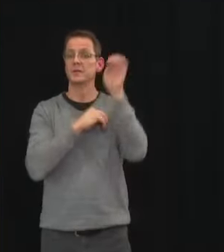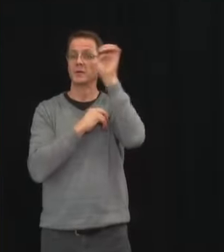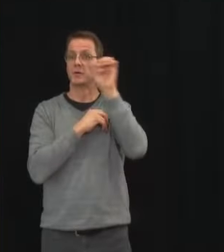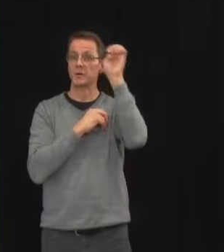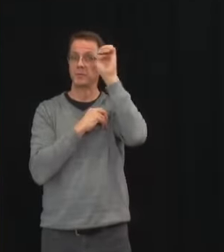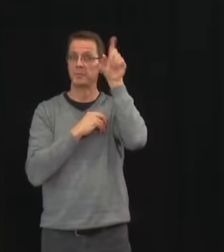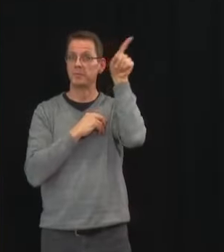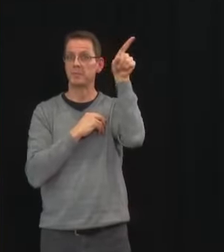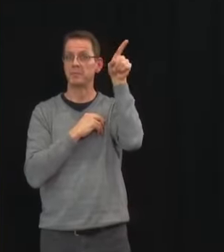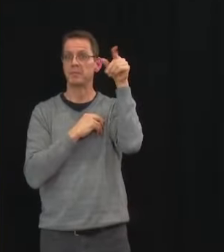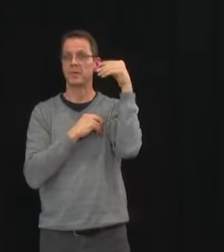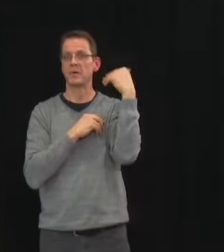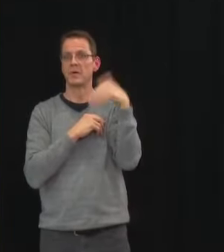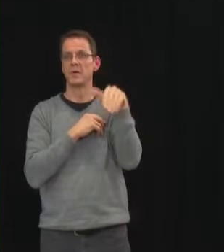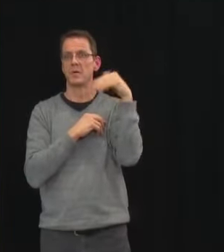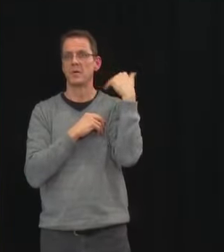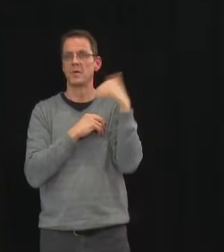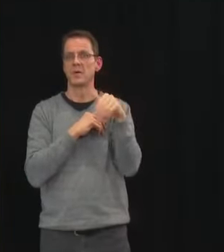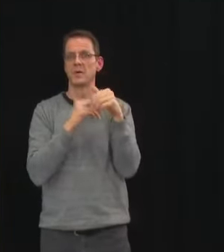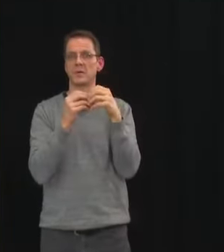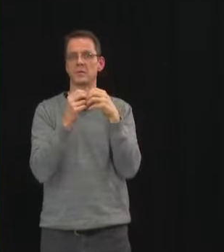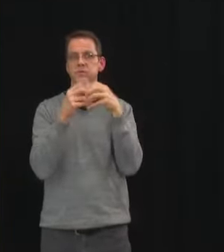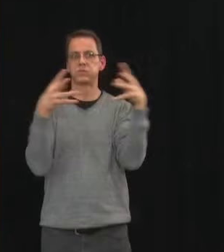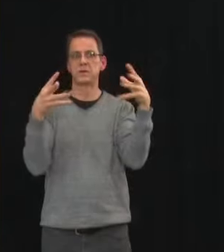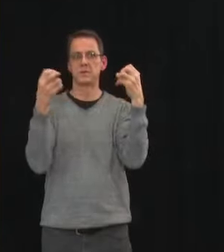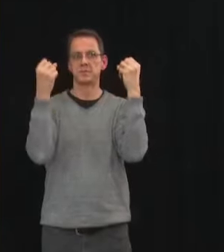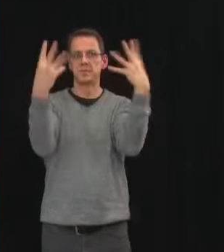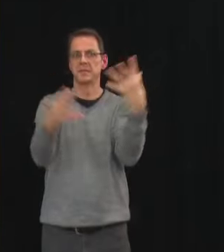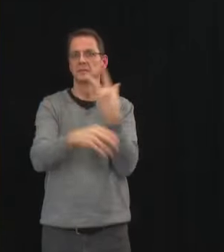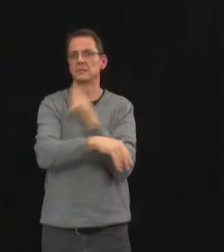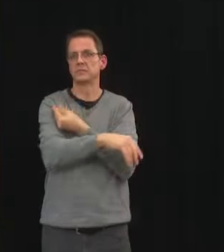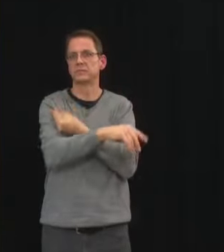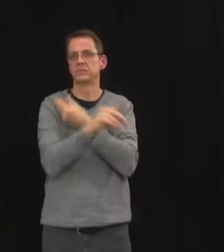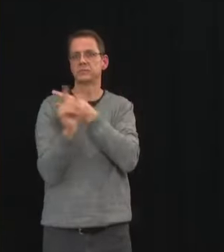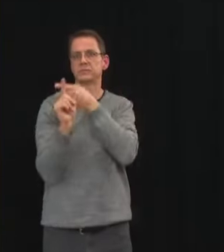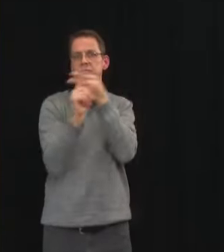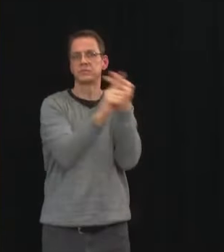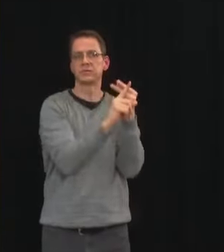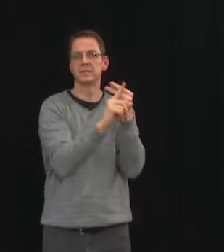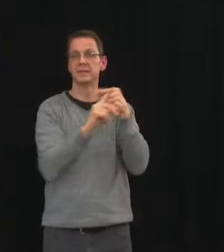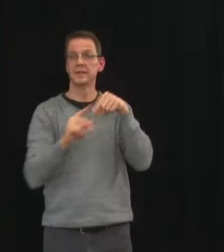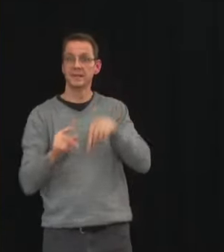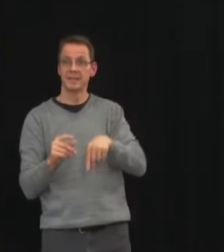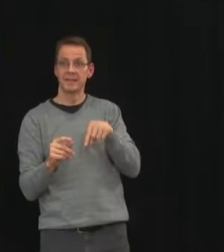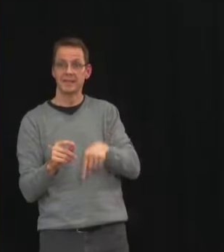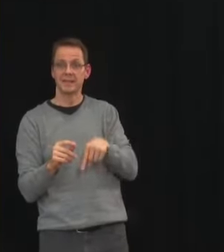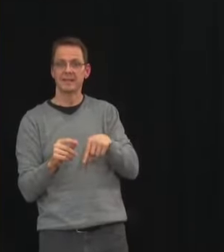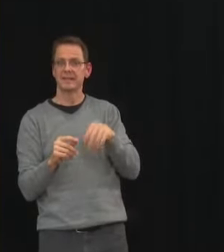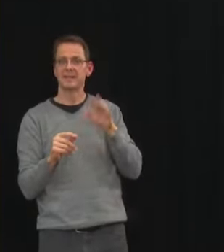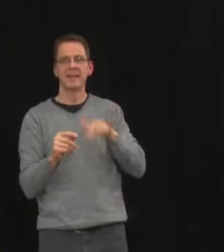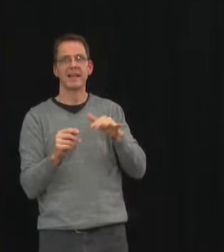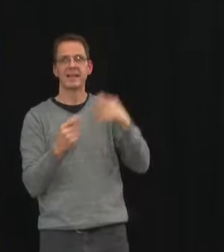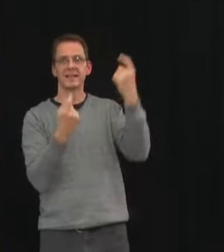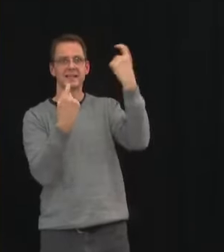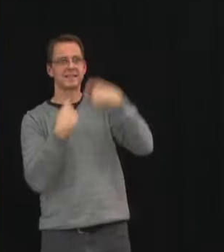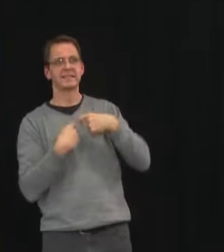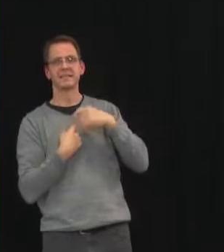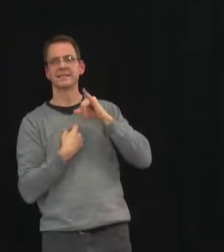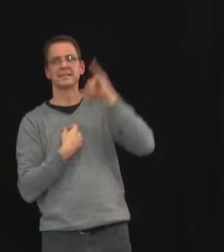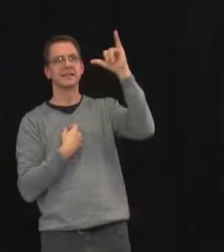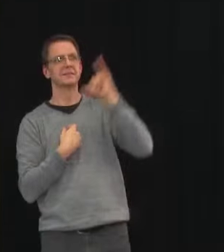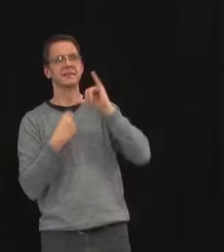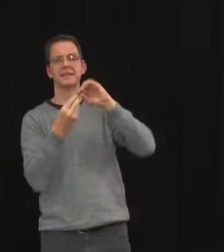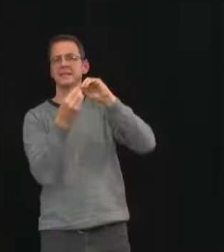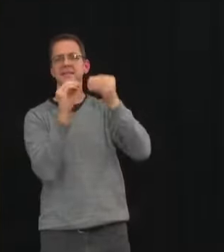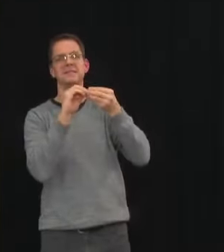that uh you know rick vaccines equal freedom and the fact that we were not given in february the same number of vaccines that we were originally